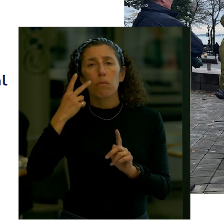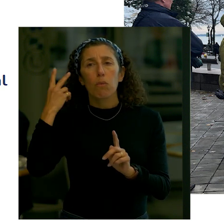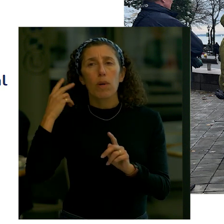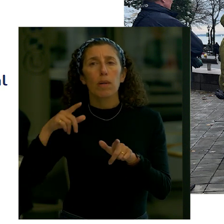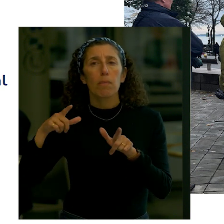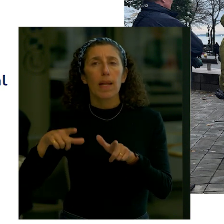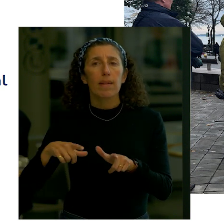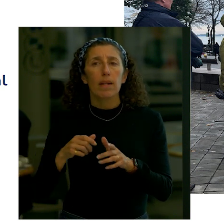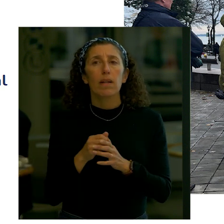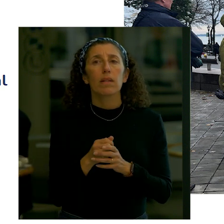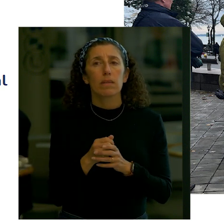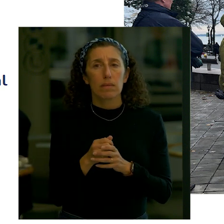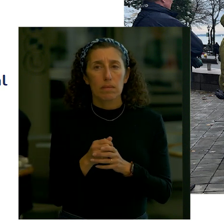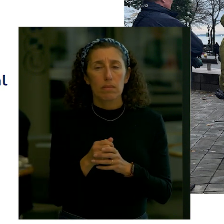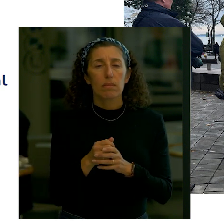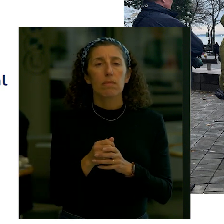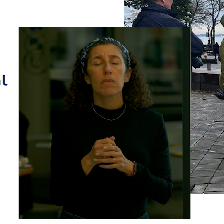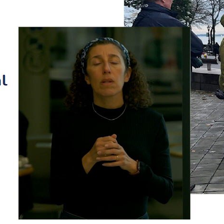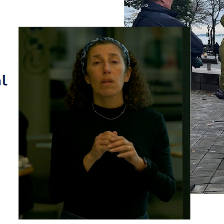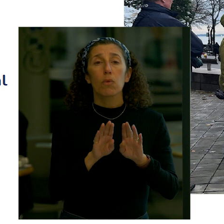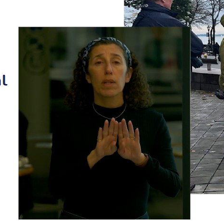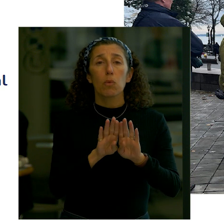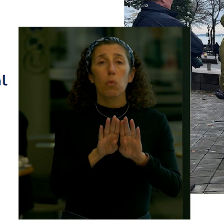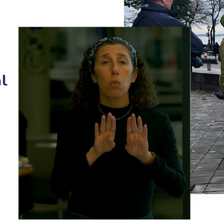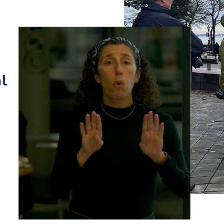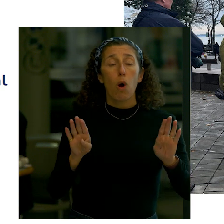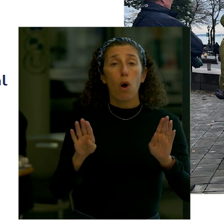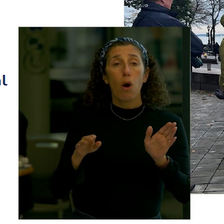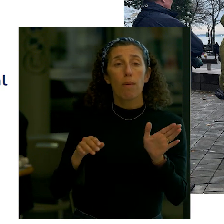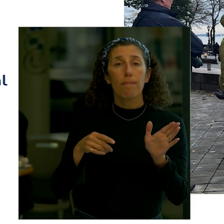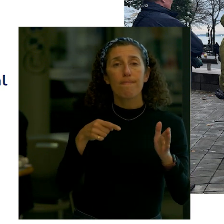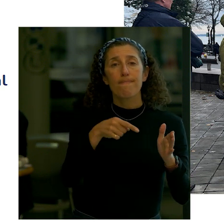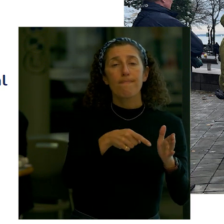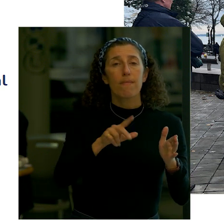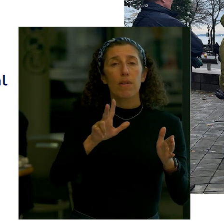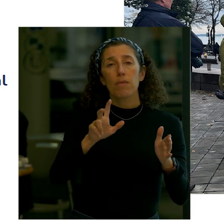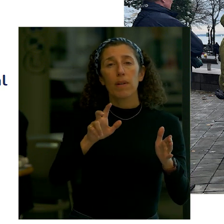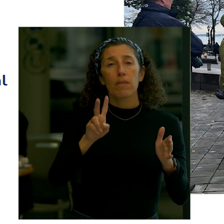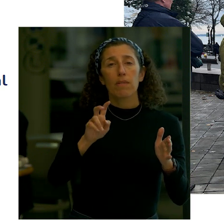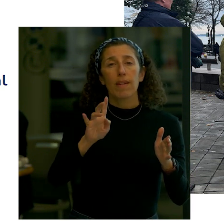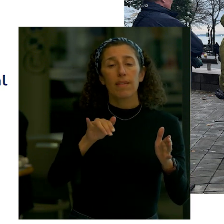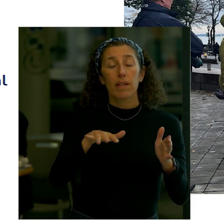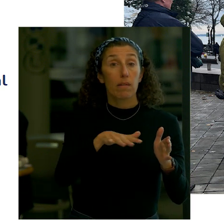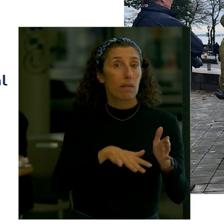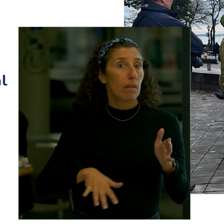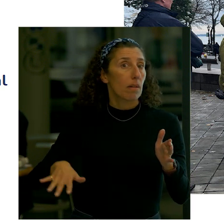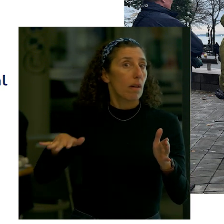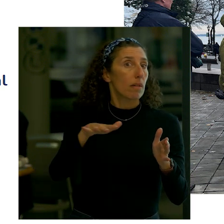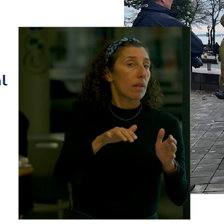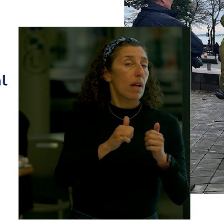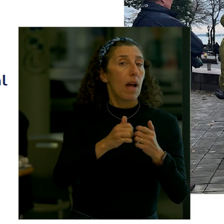understand the height and the visual presence of the wall in front of the Hunger Memorial and 300 Bessie and interested in better accommodating existing